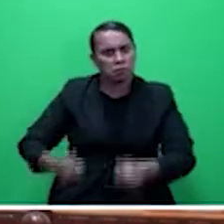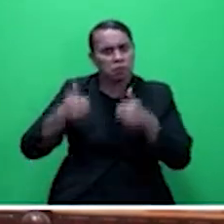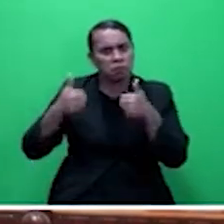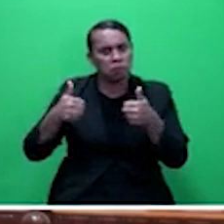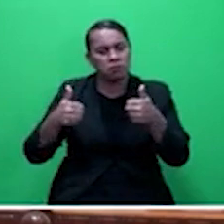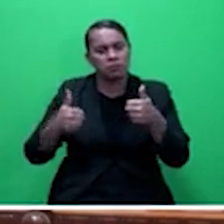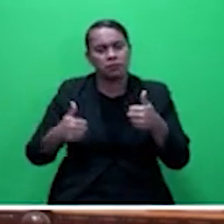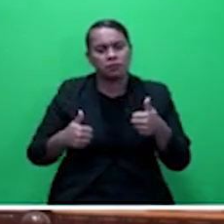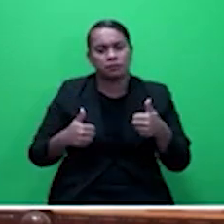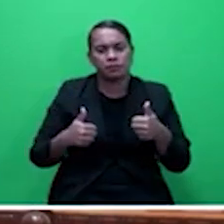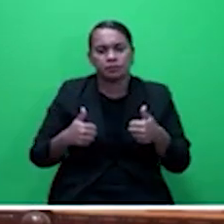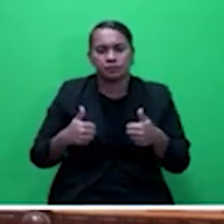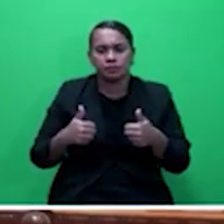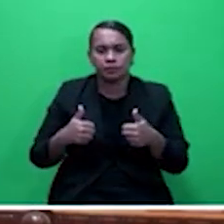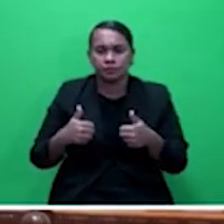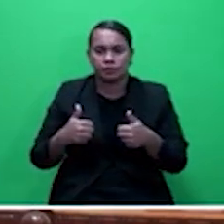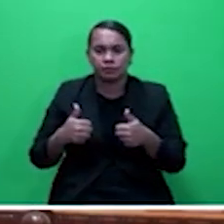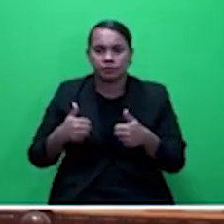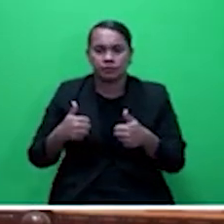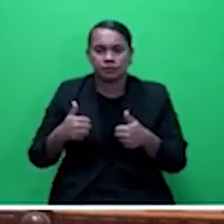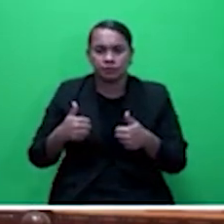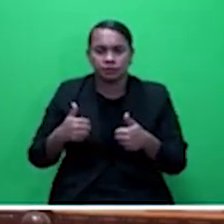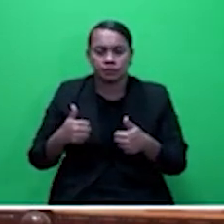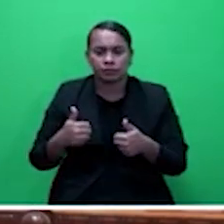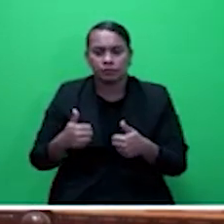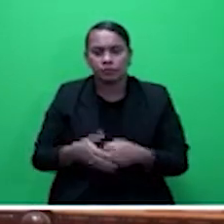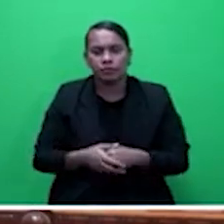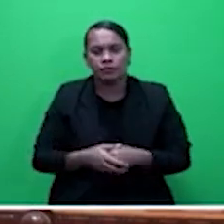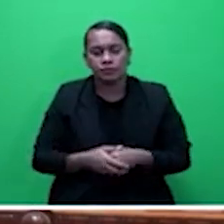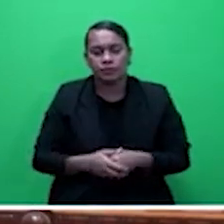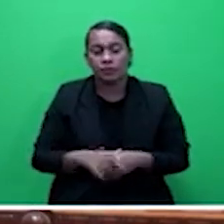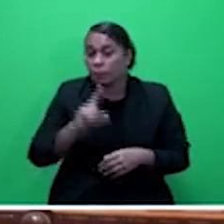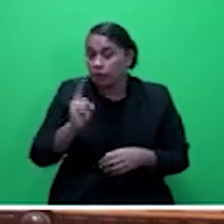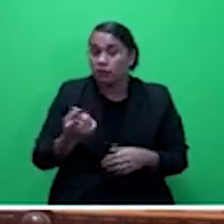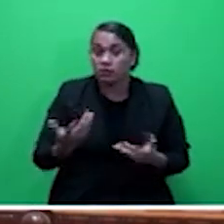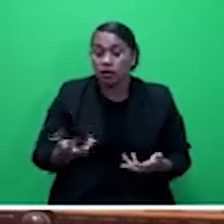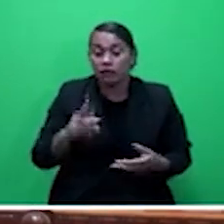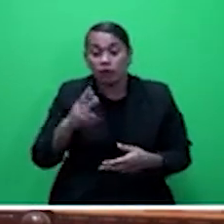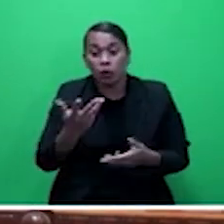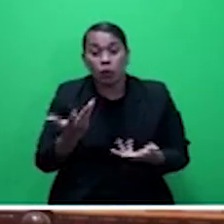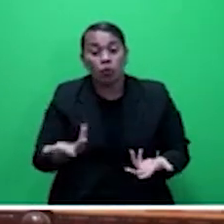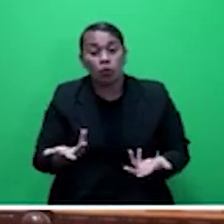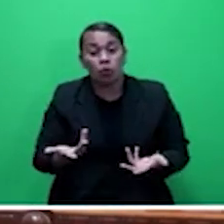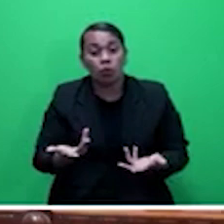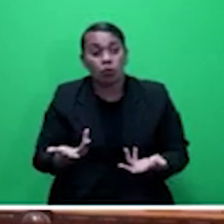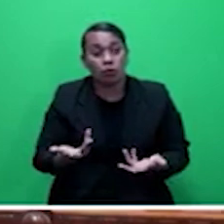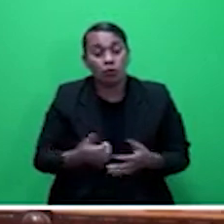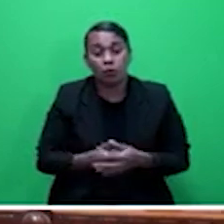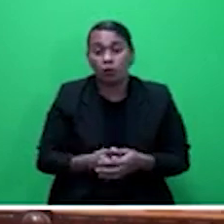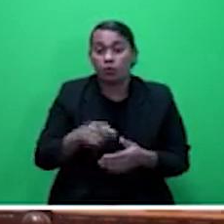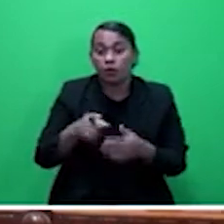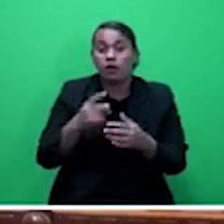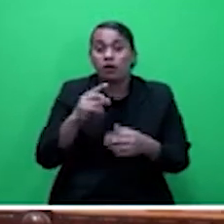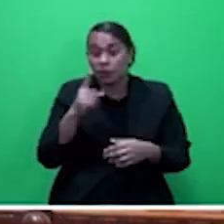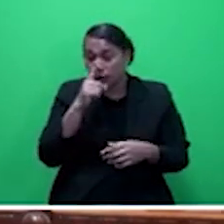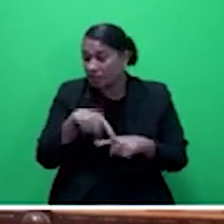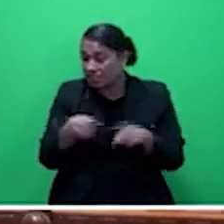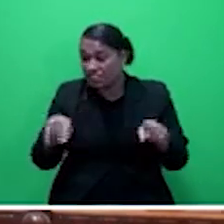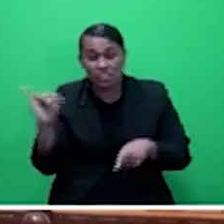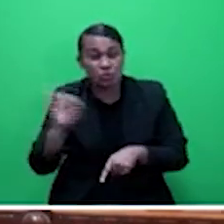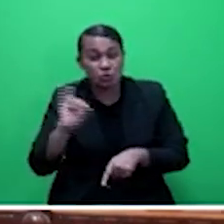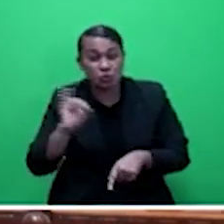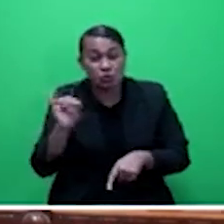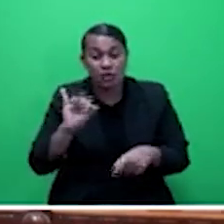likes of, to the brokers, the Fiji is in danger